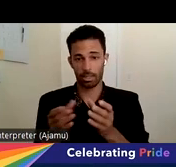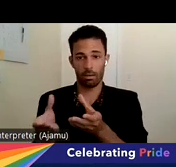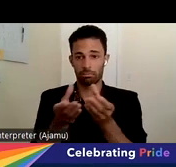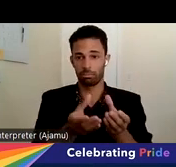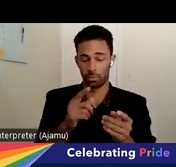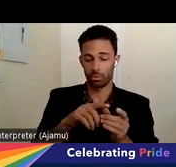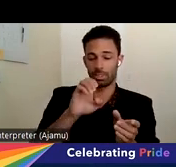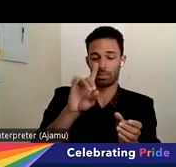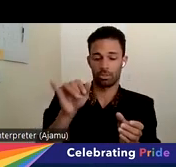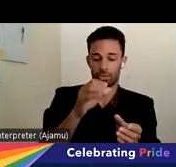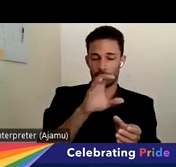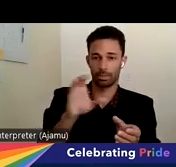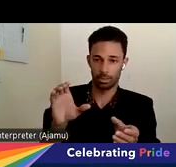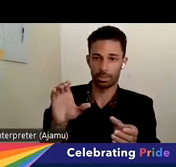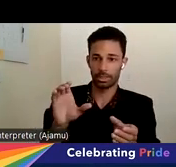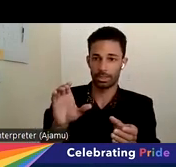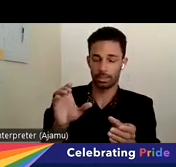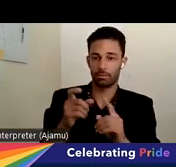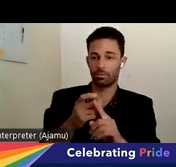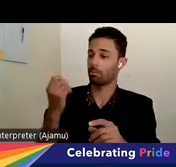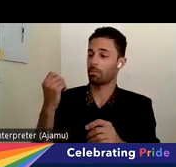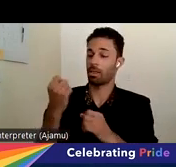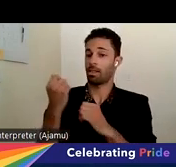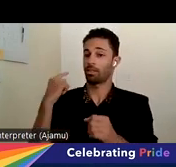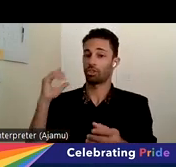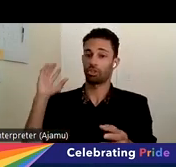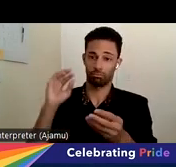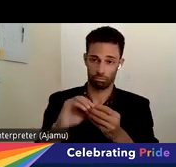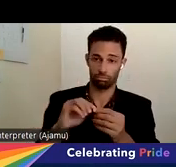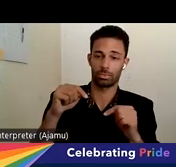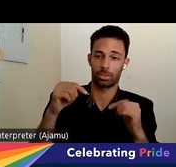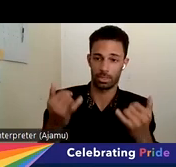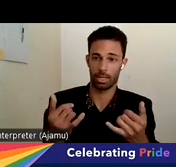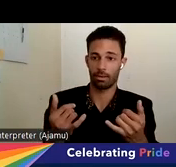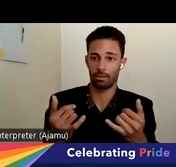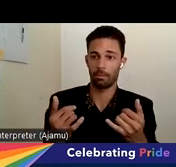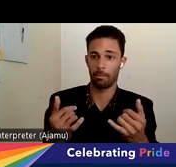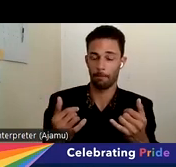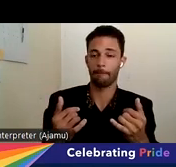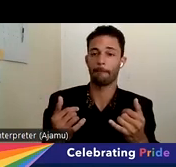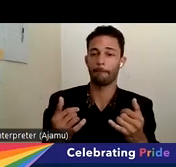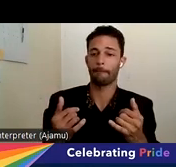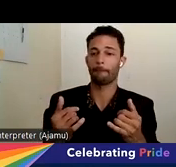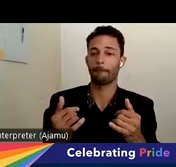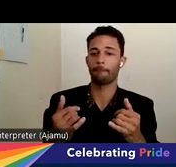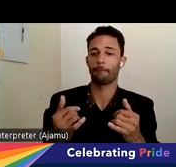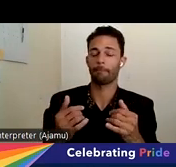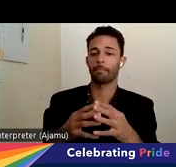since last year and throughout 2022 and earlier into this year. So